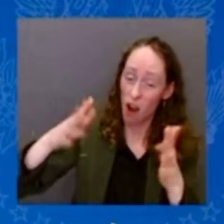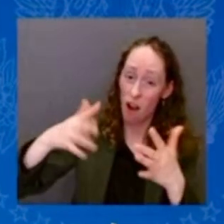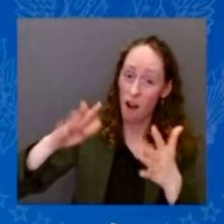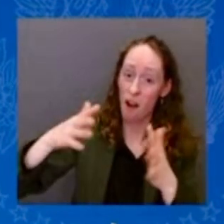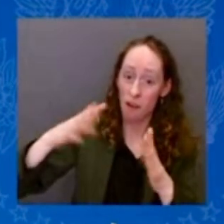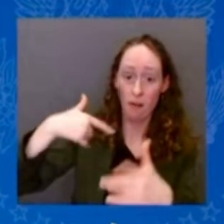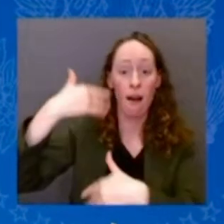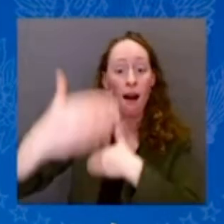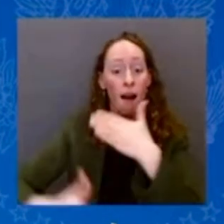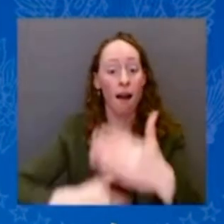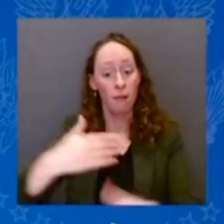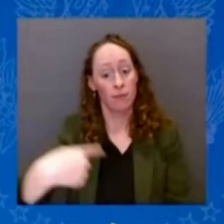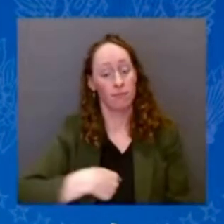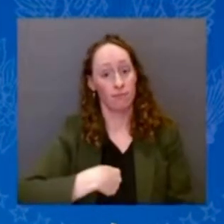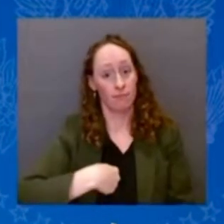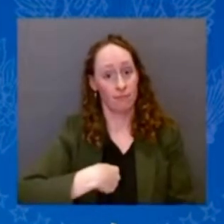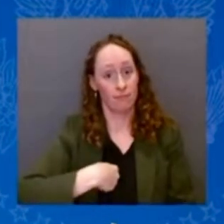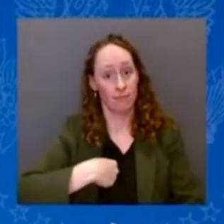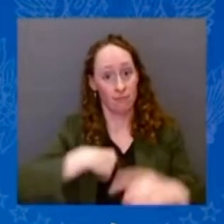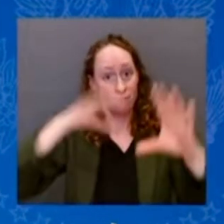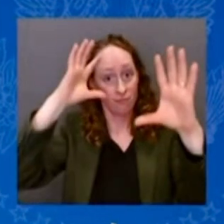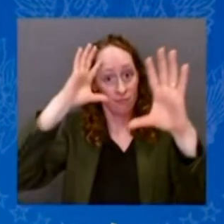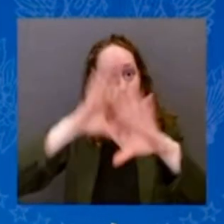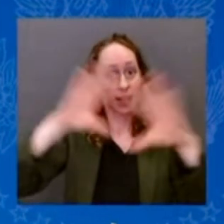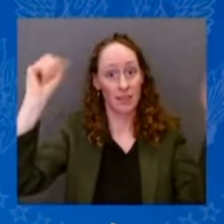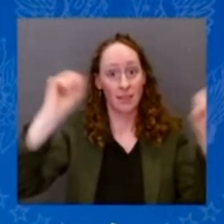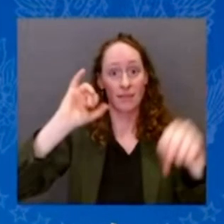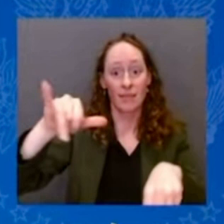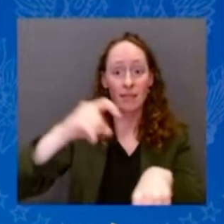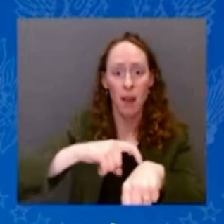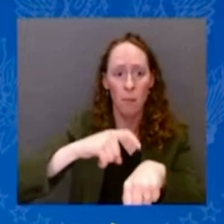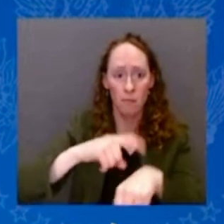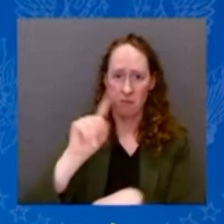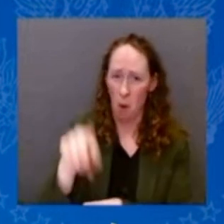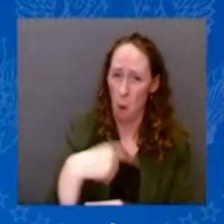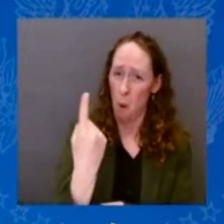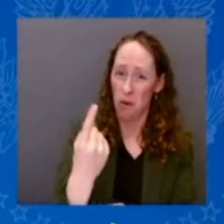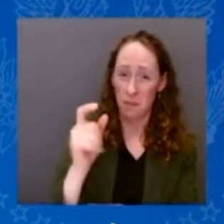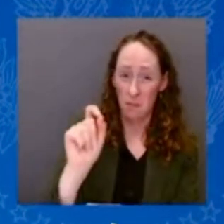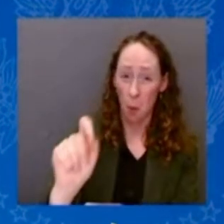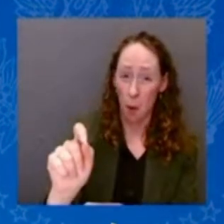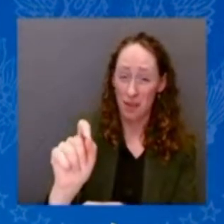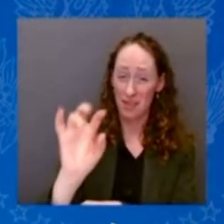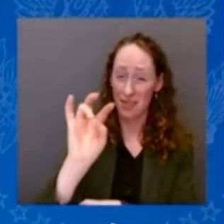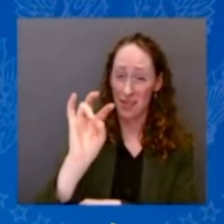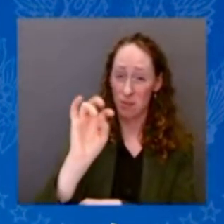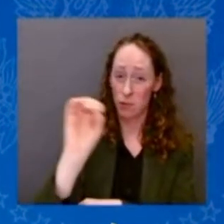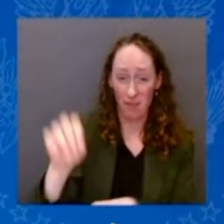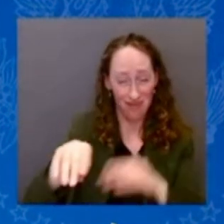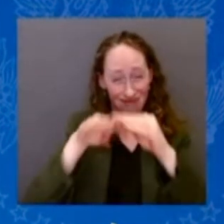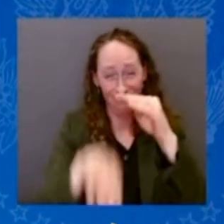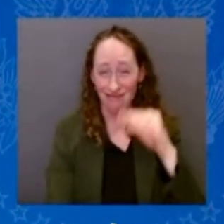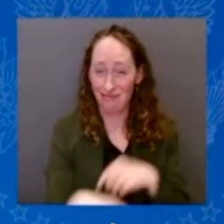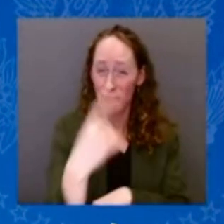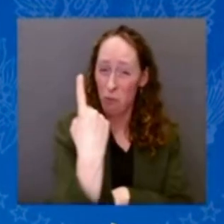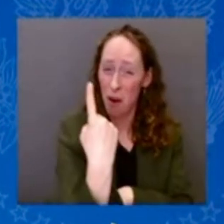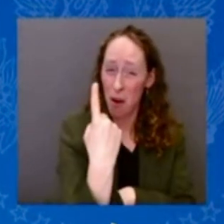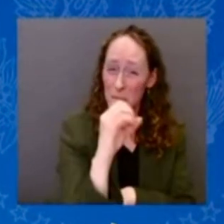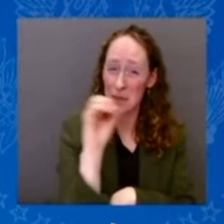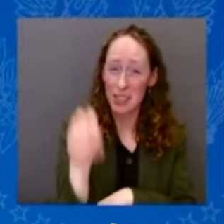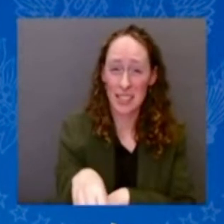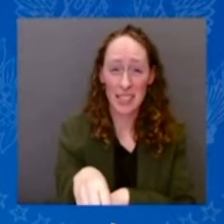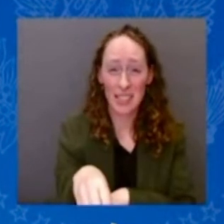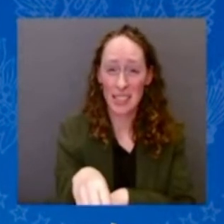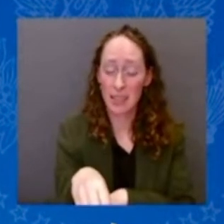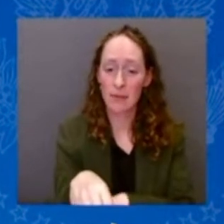We're going to turn that around. We're proving it's never been a good bet to bet against America. I've never been